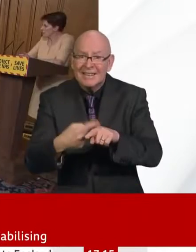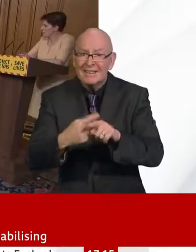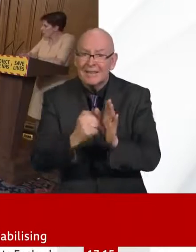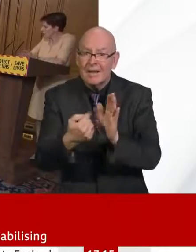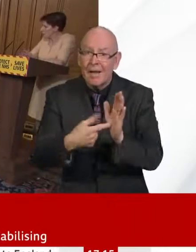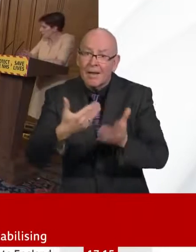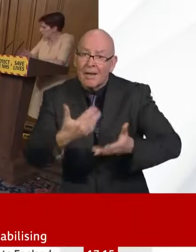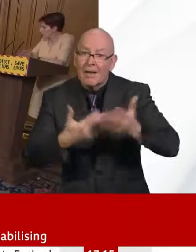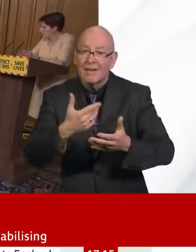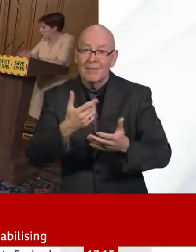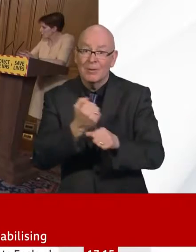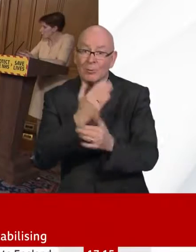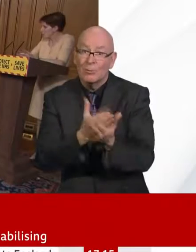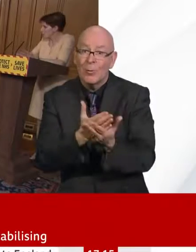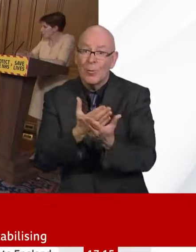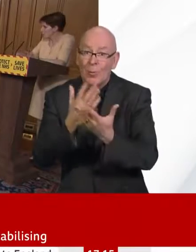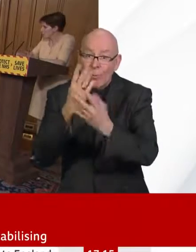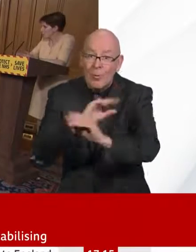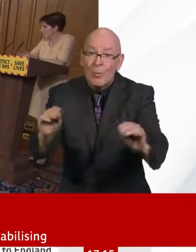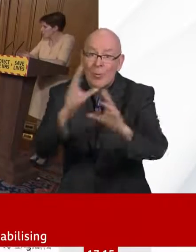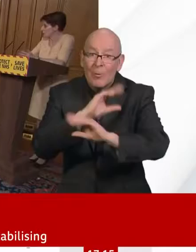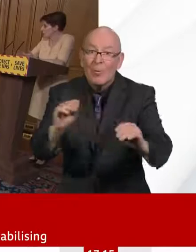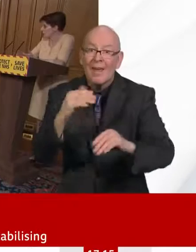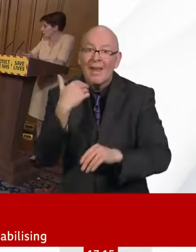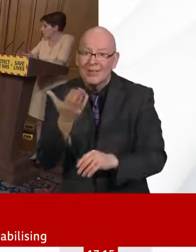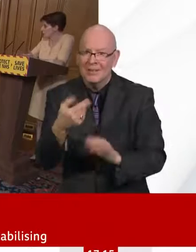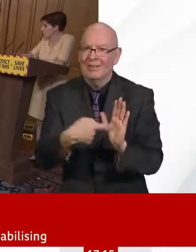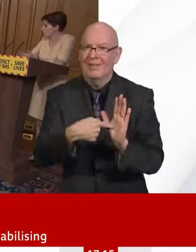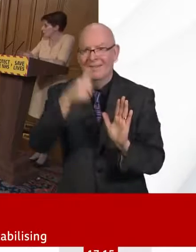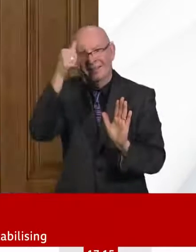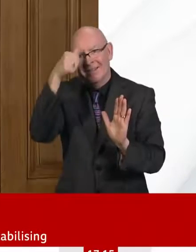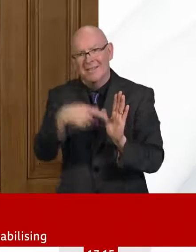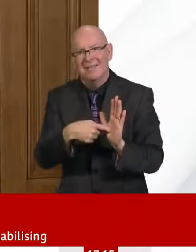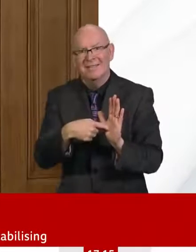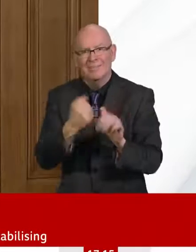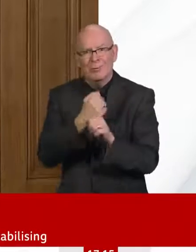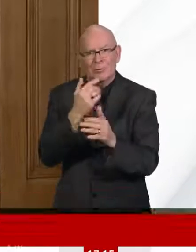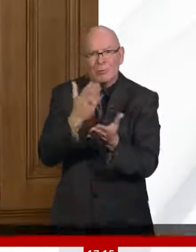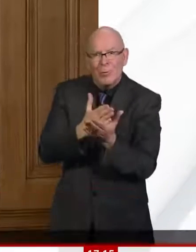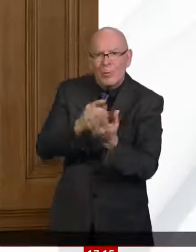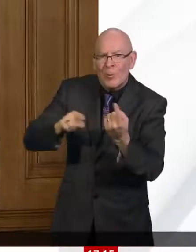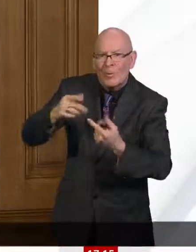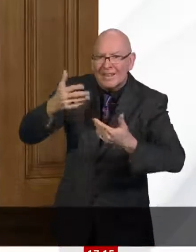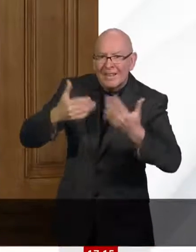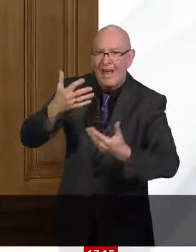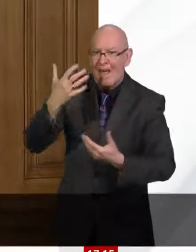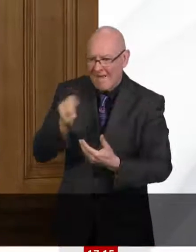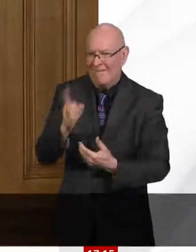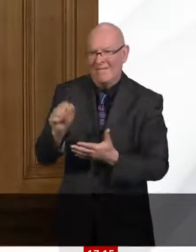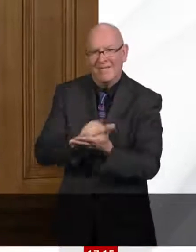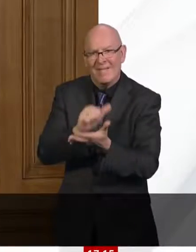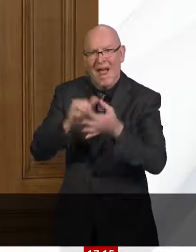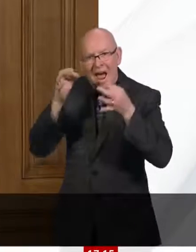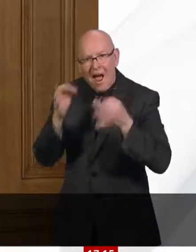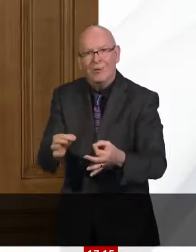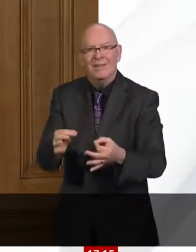absolutely, I mean, I would very much like to have the best possible data on a daily basis. And the care sector is very much seen as part of the